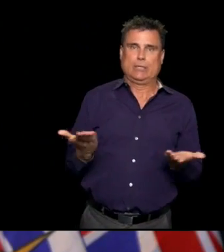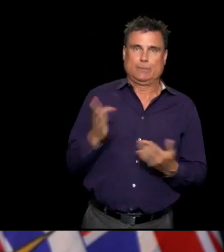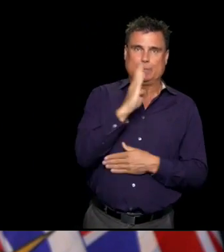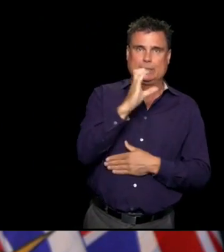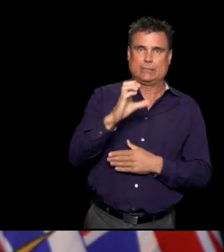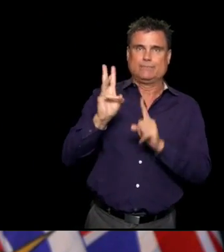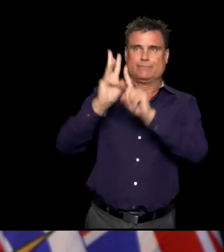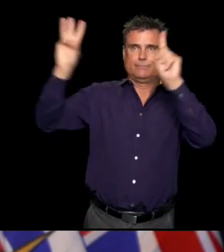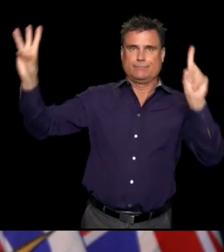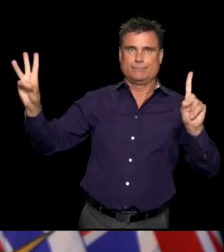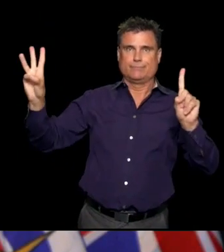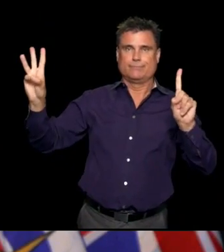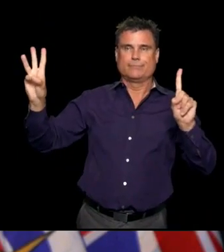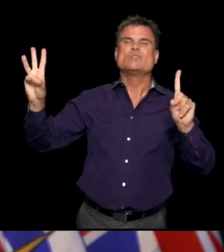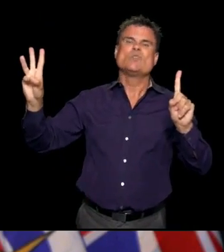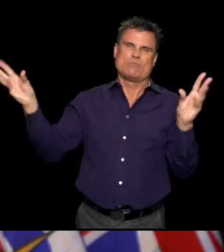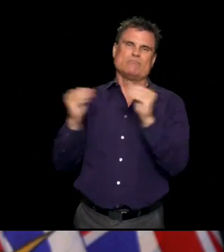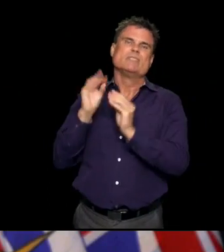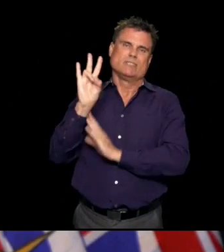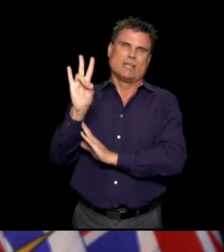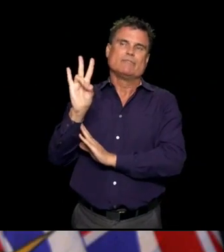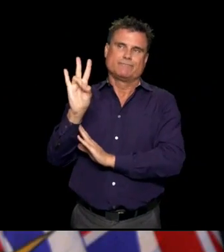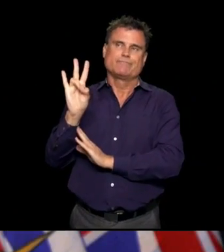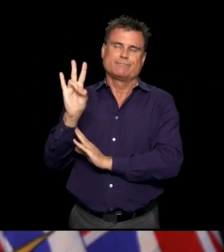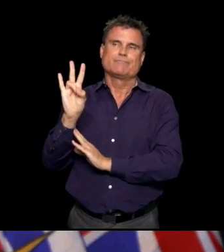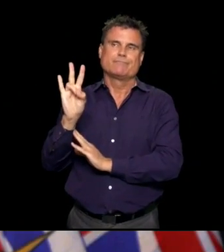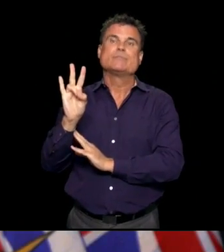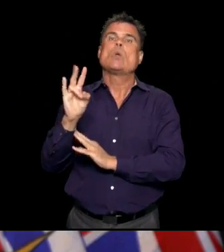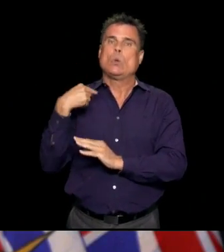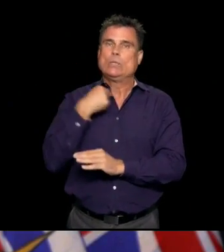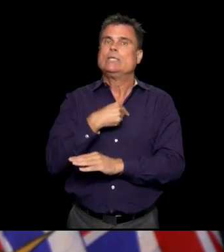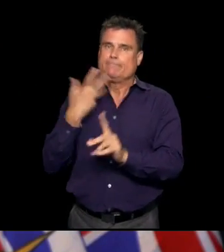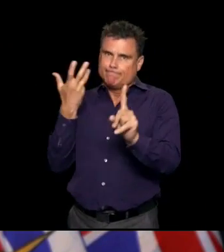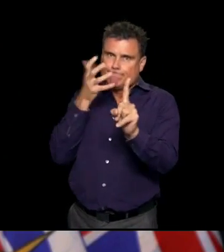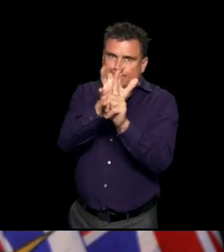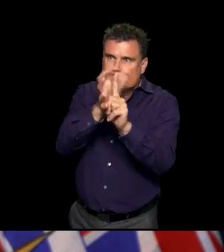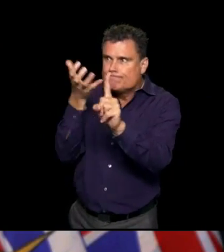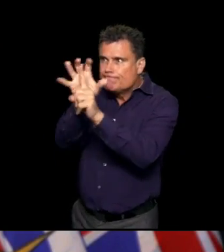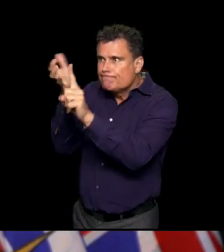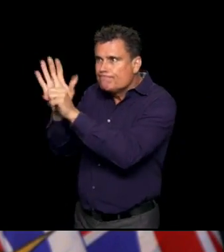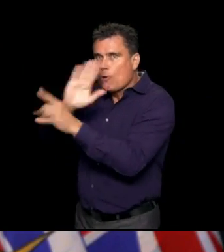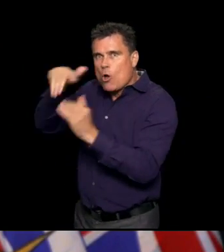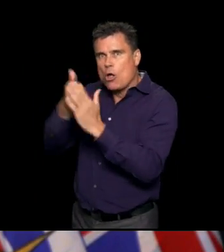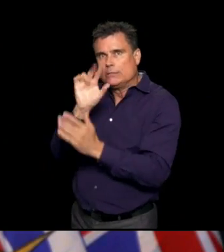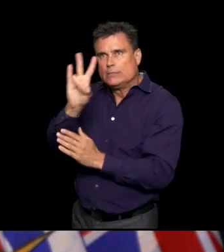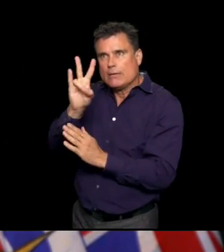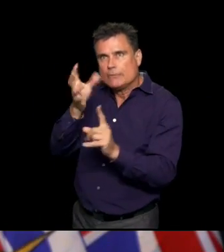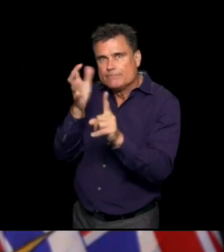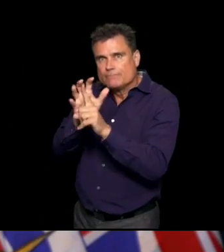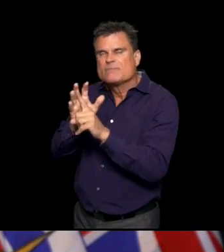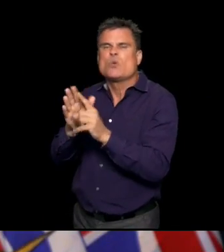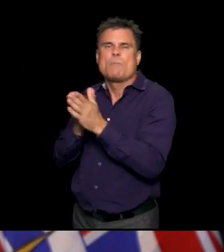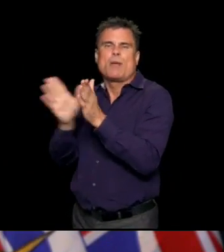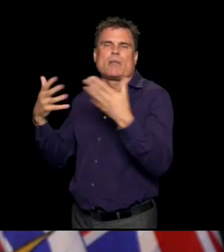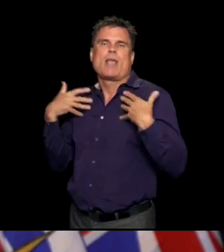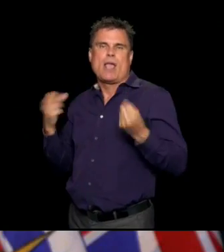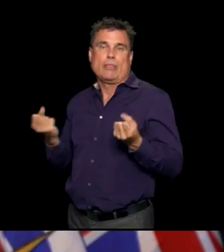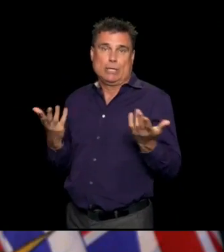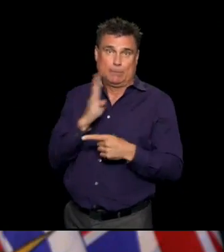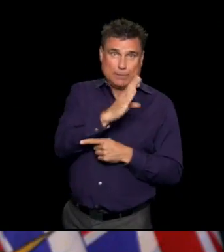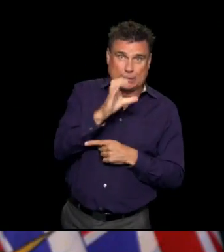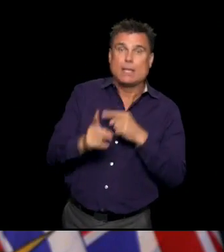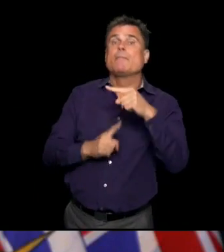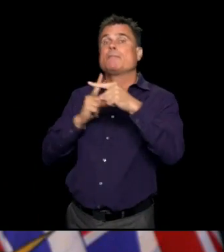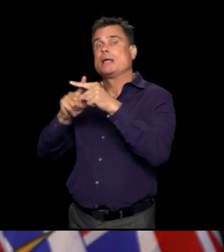health authority in British Columbia. So the coordination function across the country, we have contacts of the people who